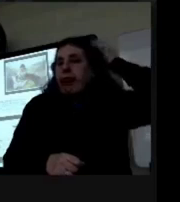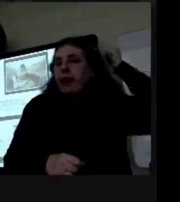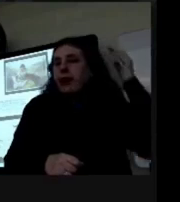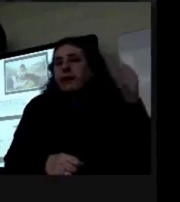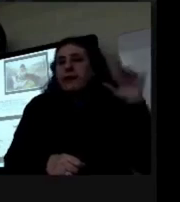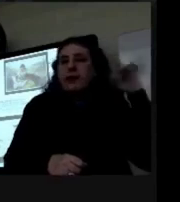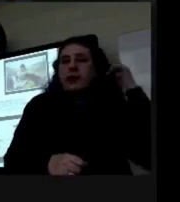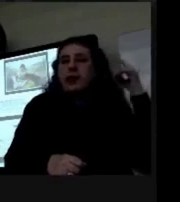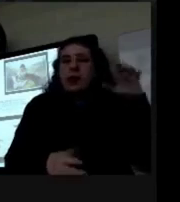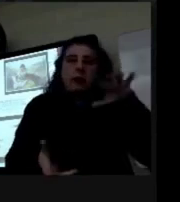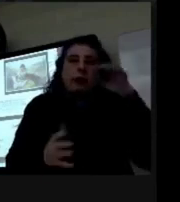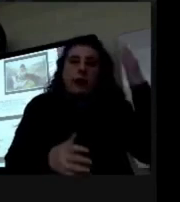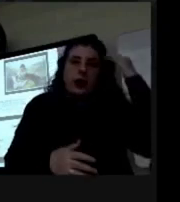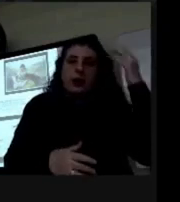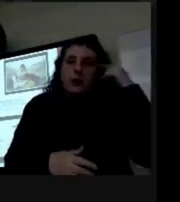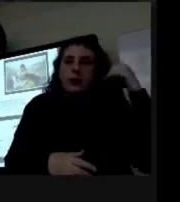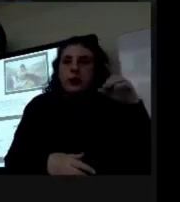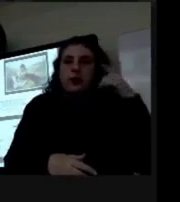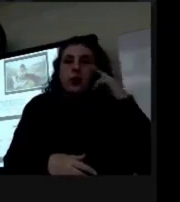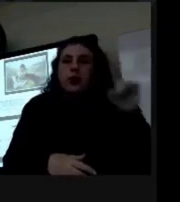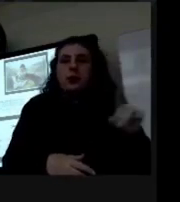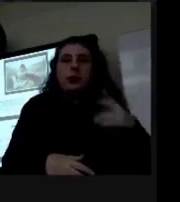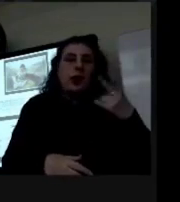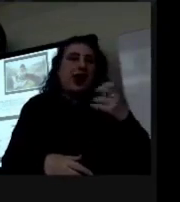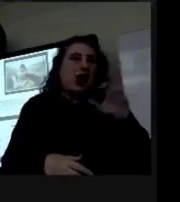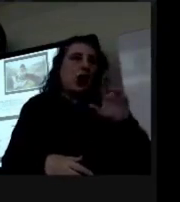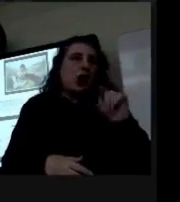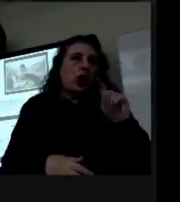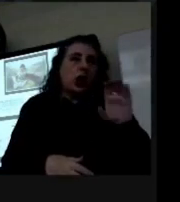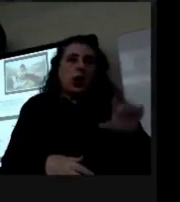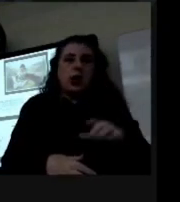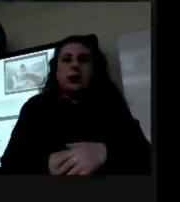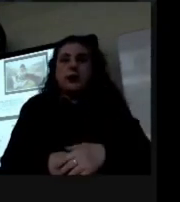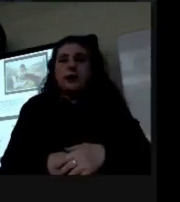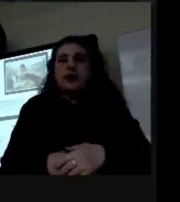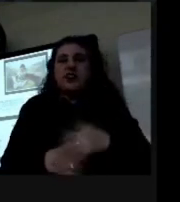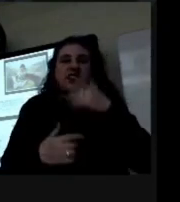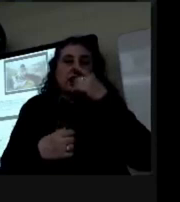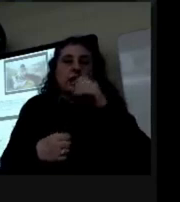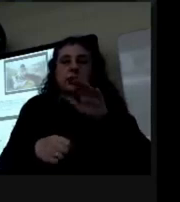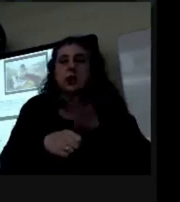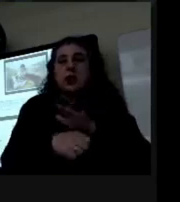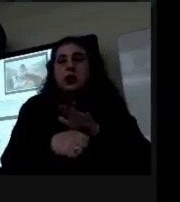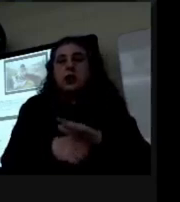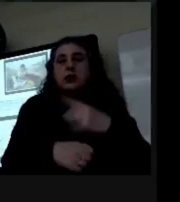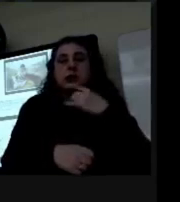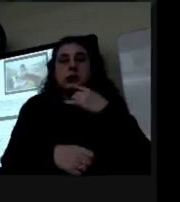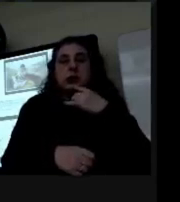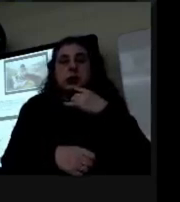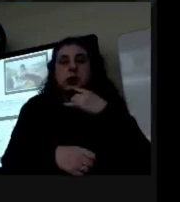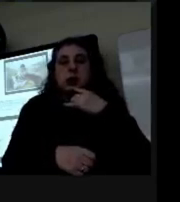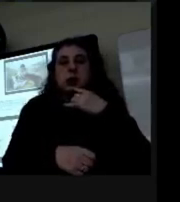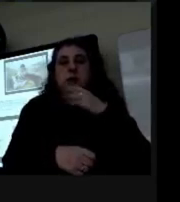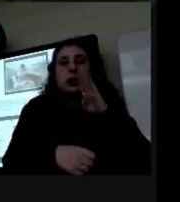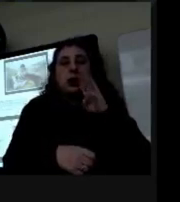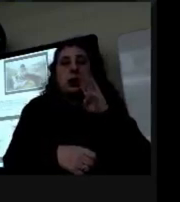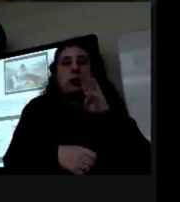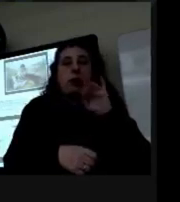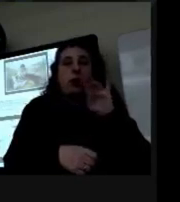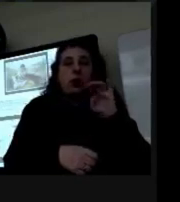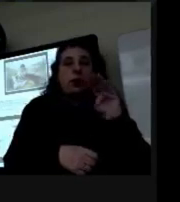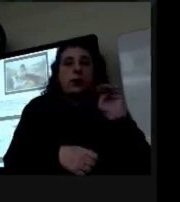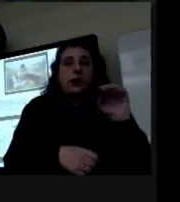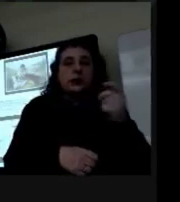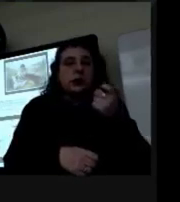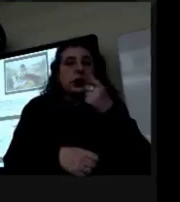lincoln had messy hair so it was probably for him um so interestingly enough i mentioned earlier that blue mass was taken